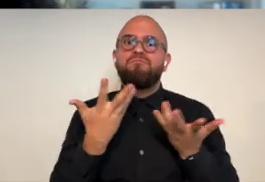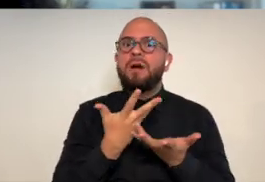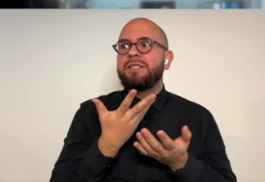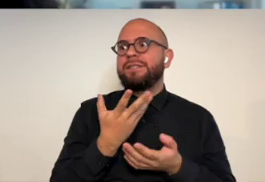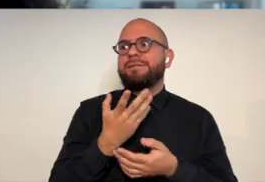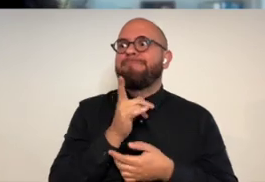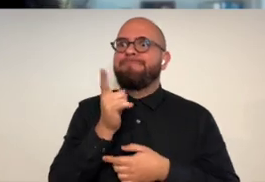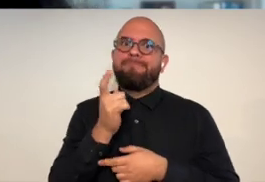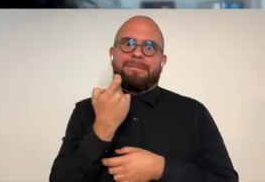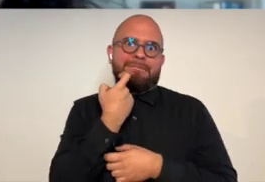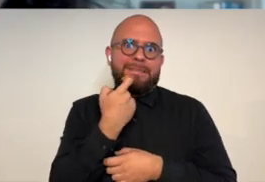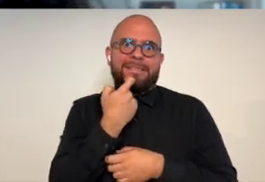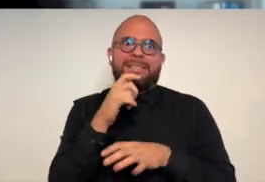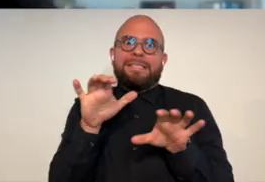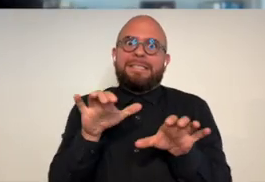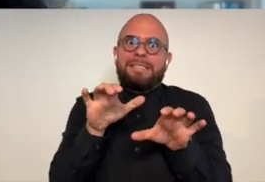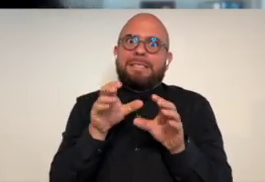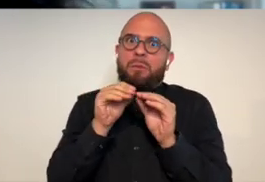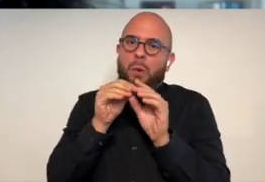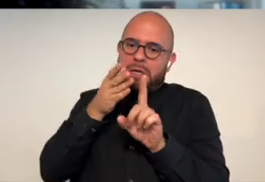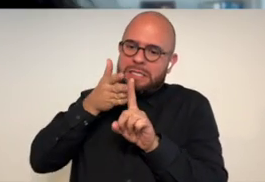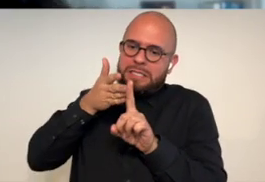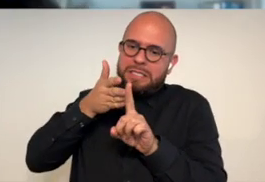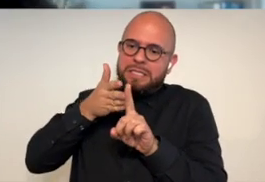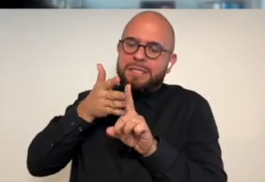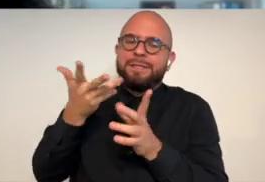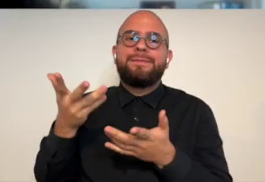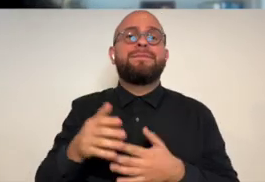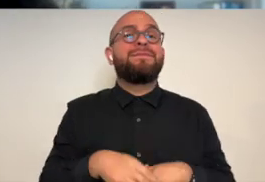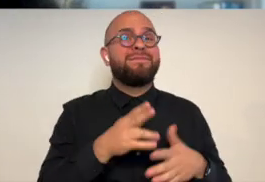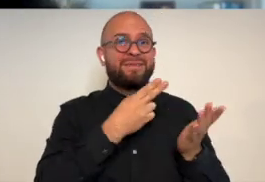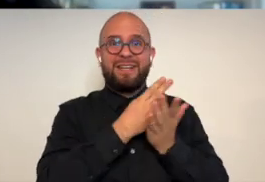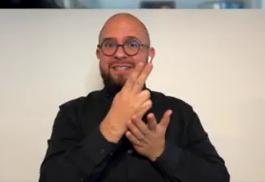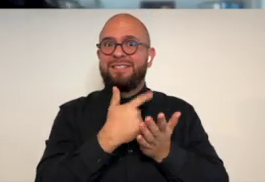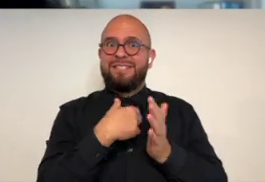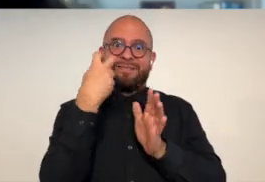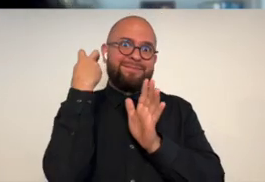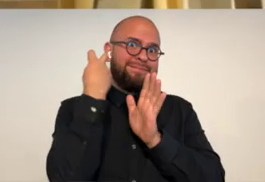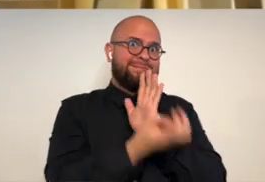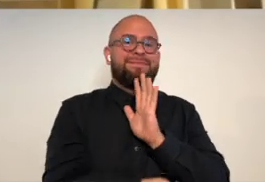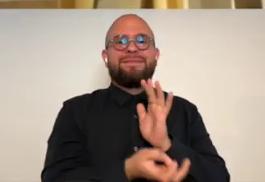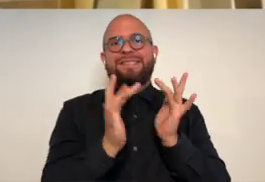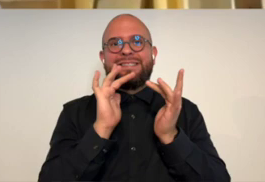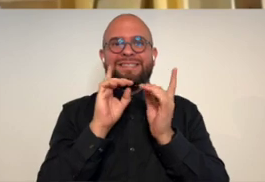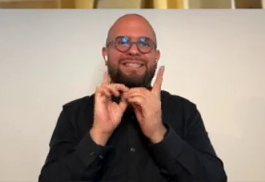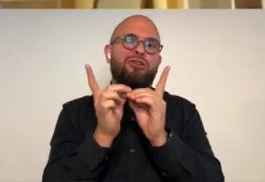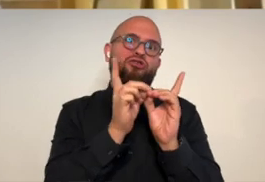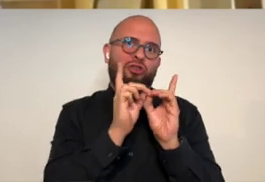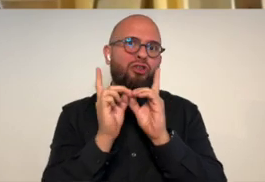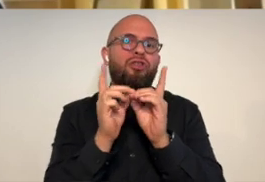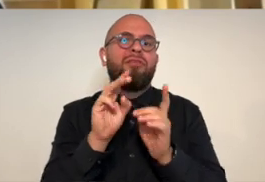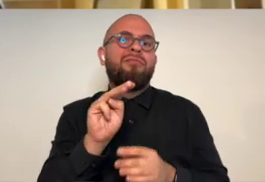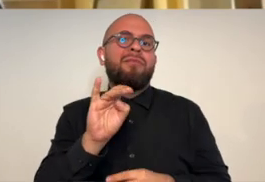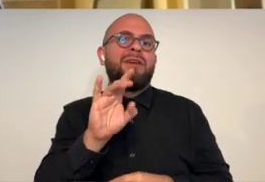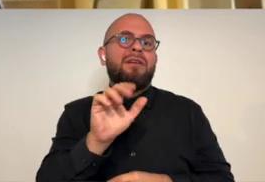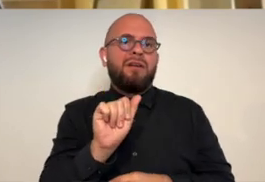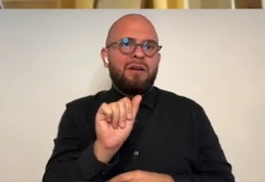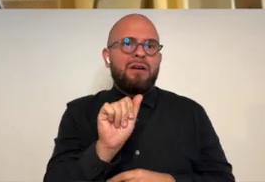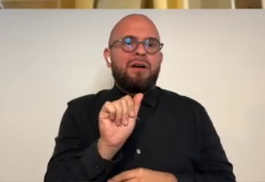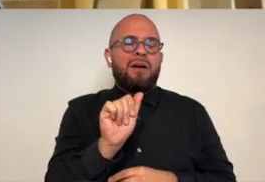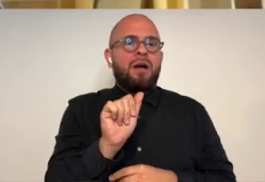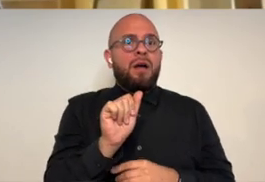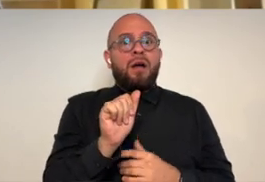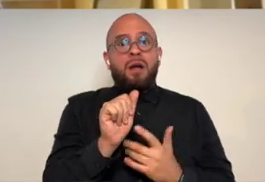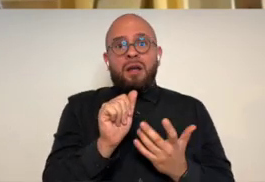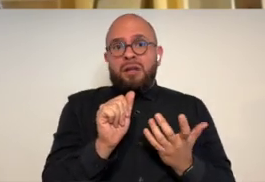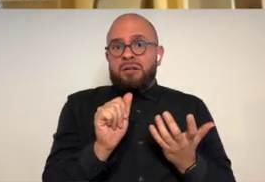um what have you been doing what's been your real thing lately i honestly i've dove headfirst into